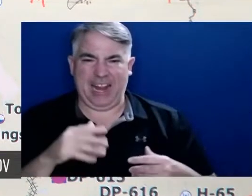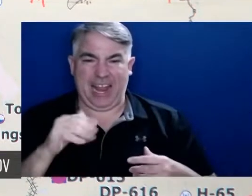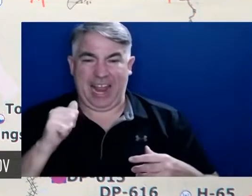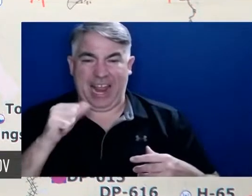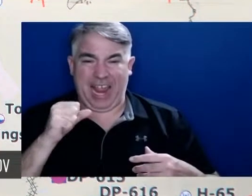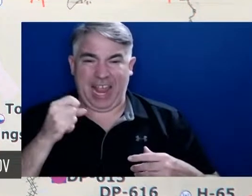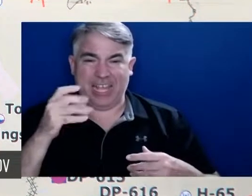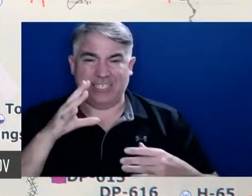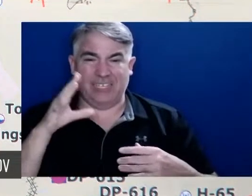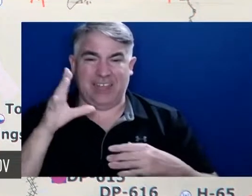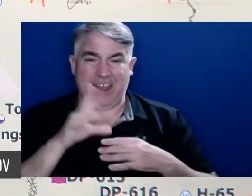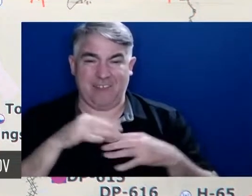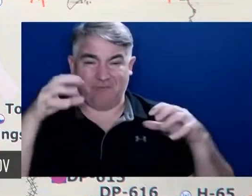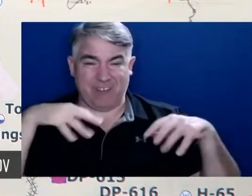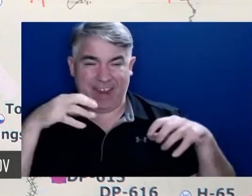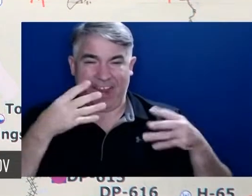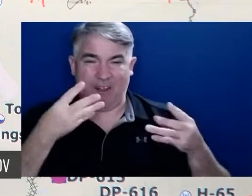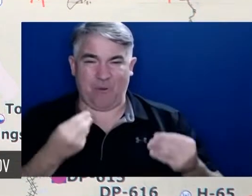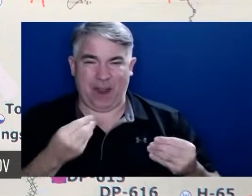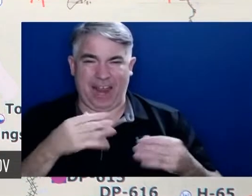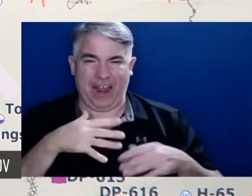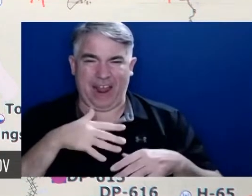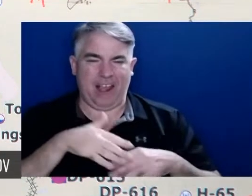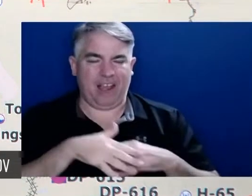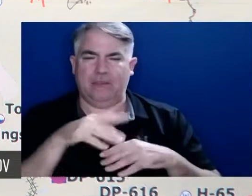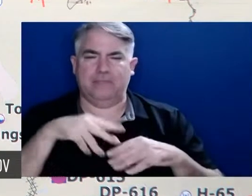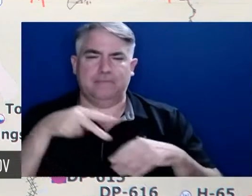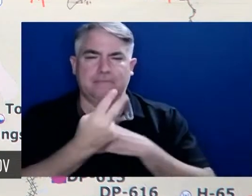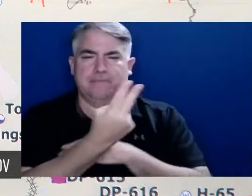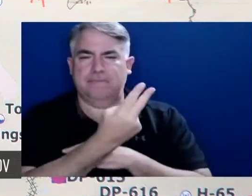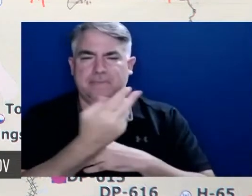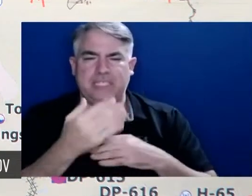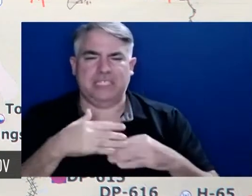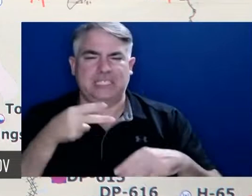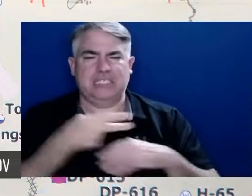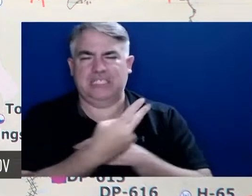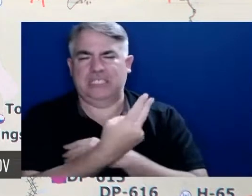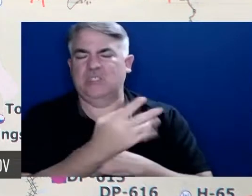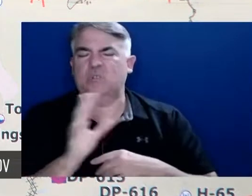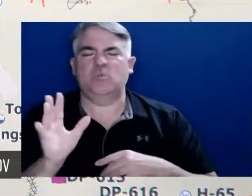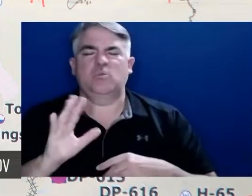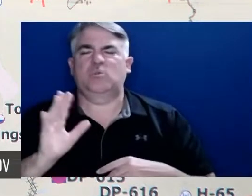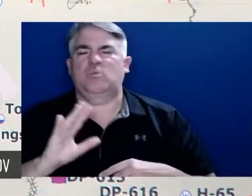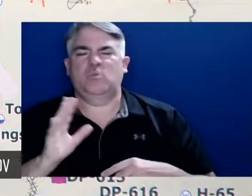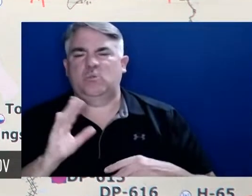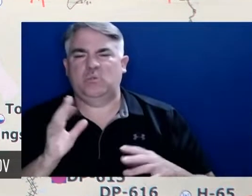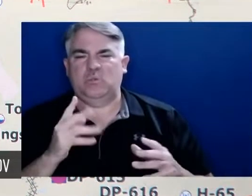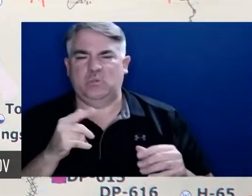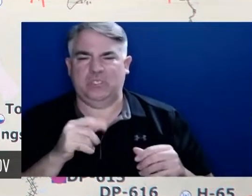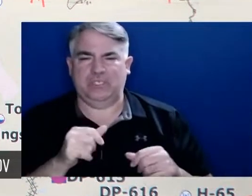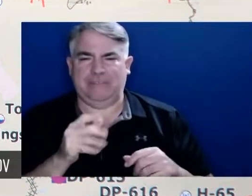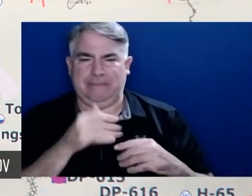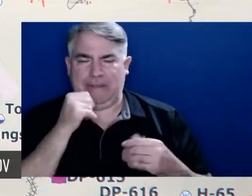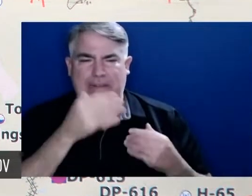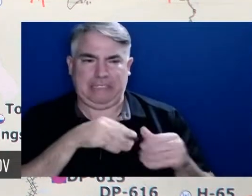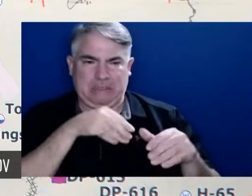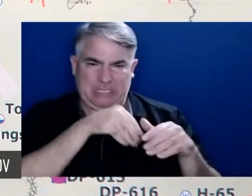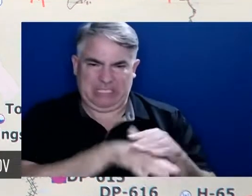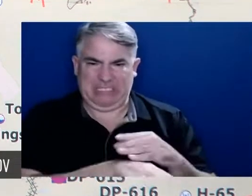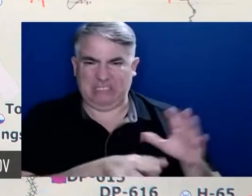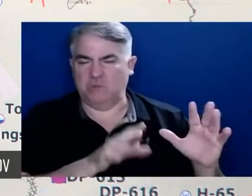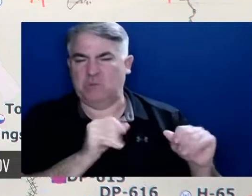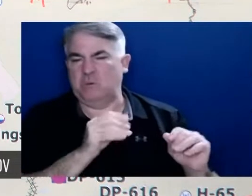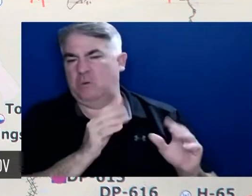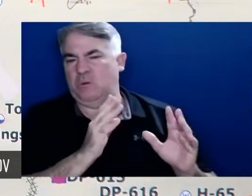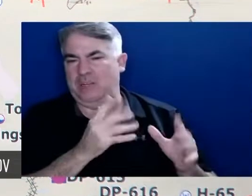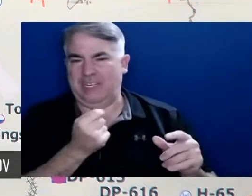a spot up there that isn't the easiest spot to get into even when it's dry so they dip their toes in there maybe a little bit and looked at it but they didn't